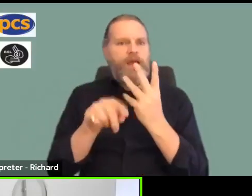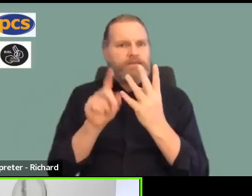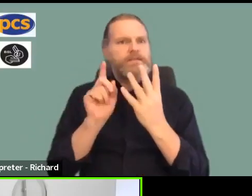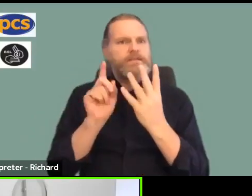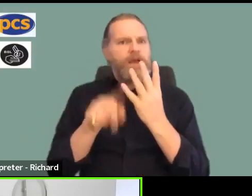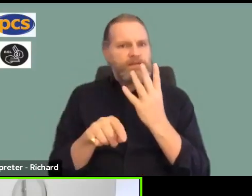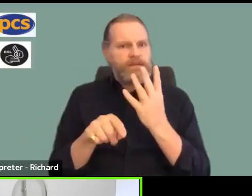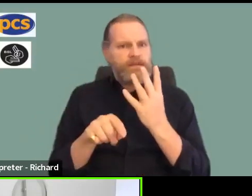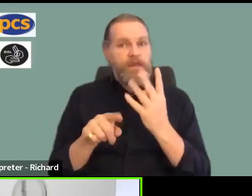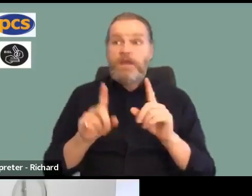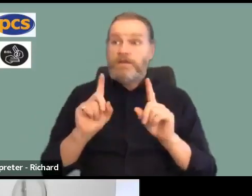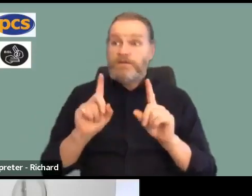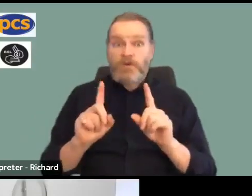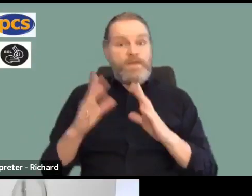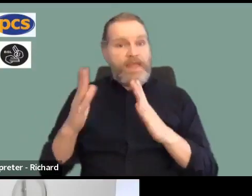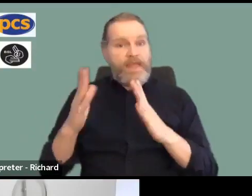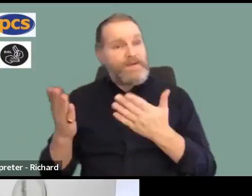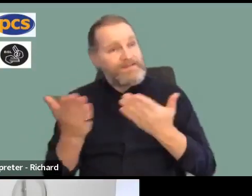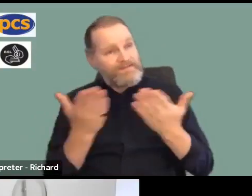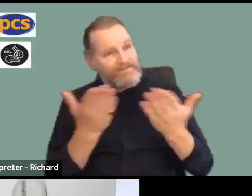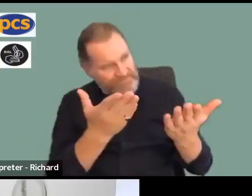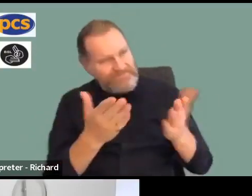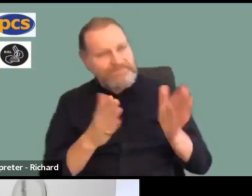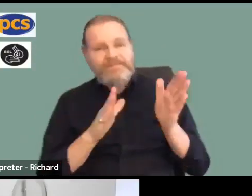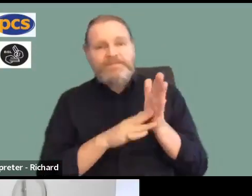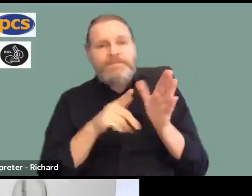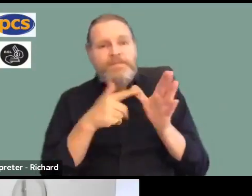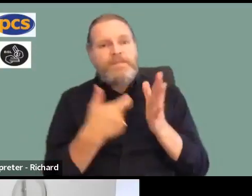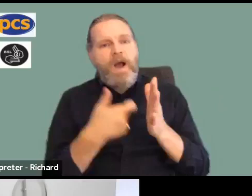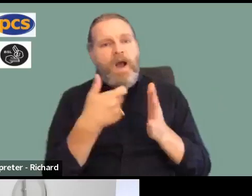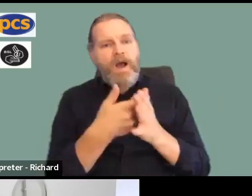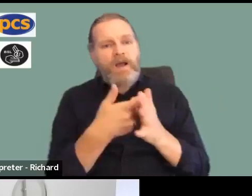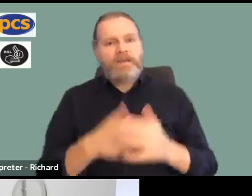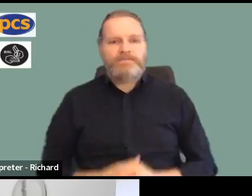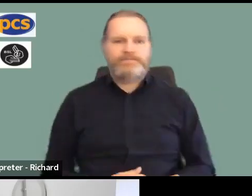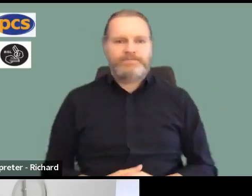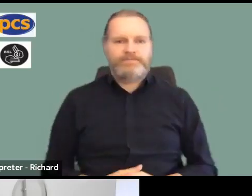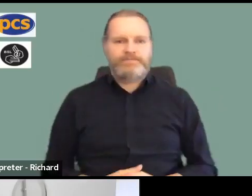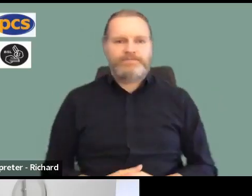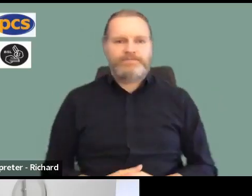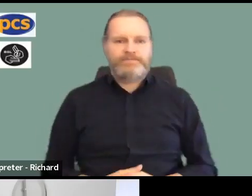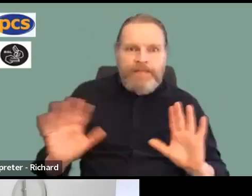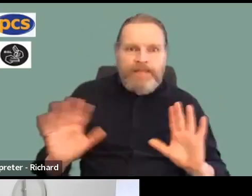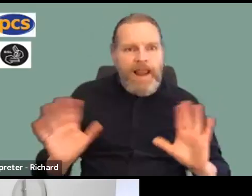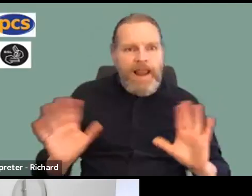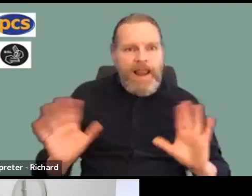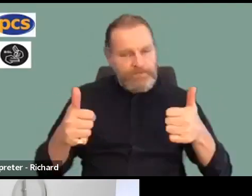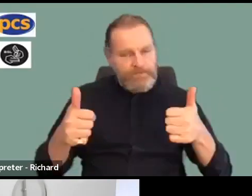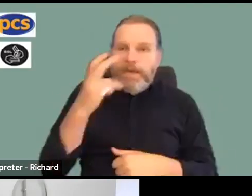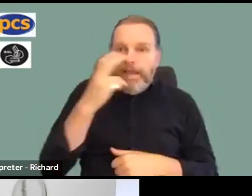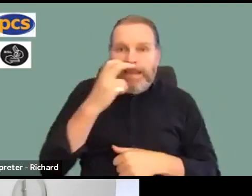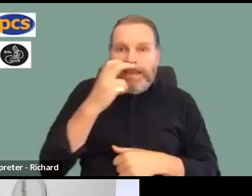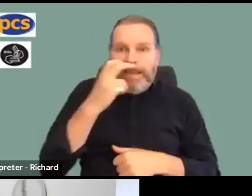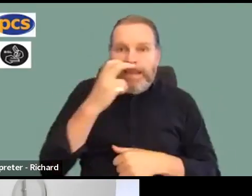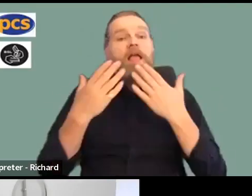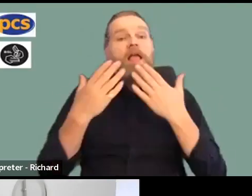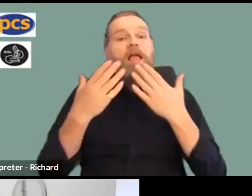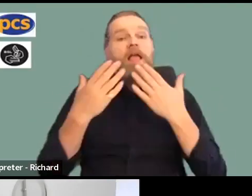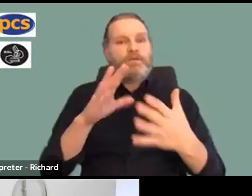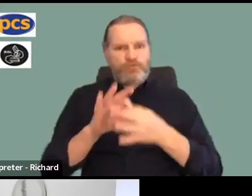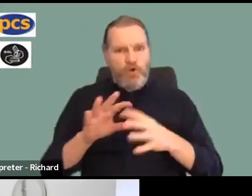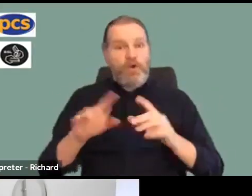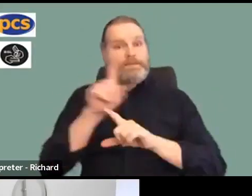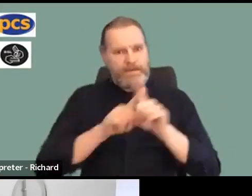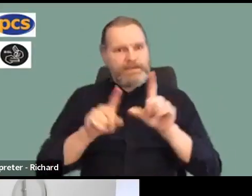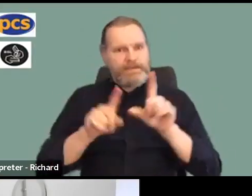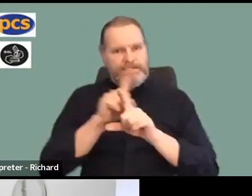further ado, over to you, Mark. Well, good evening, everybody. And thanks ever so much for joining us. And also a big thanks